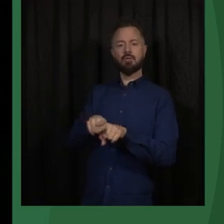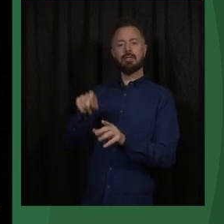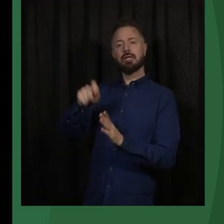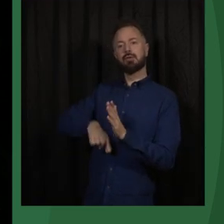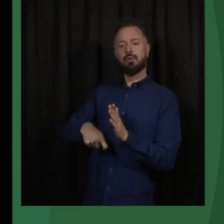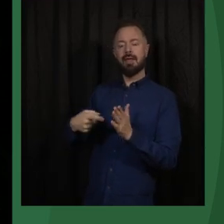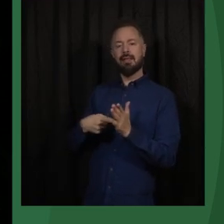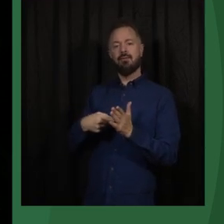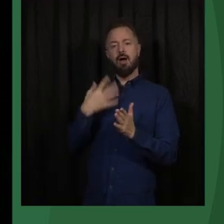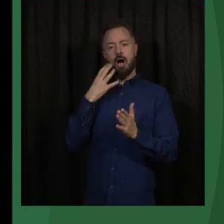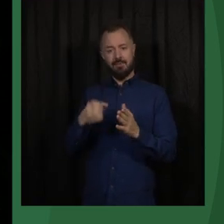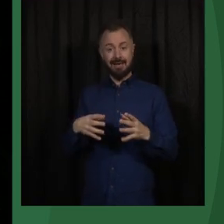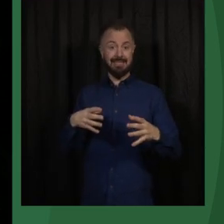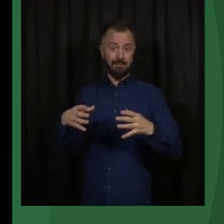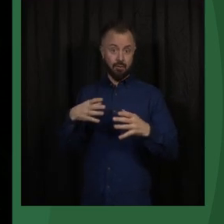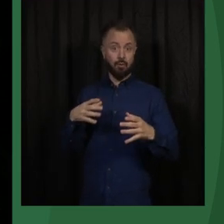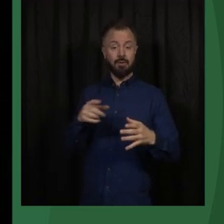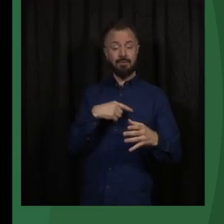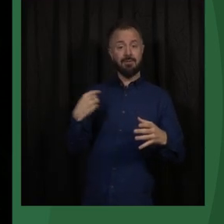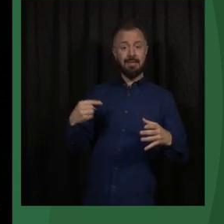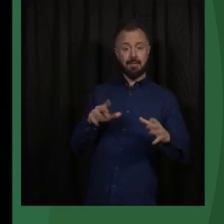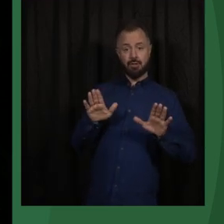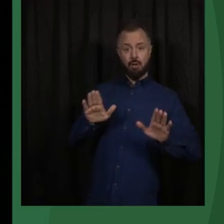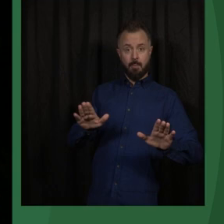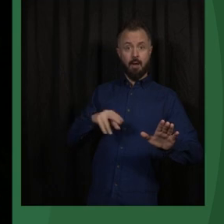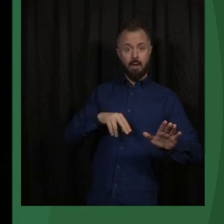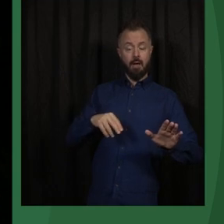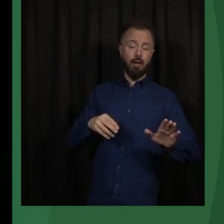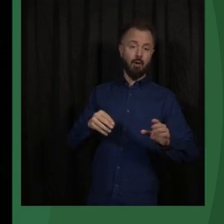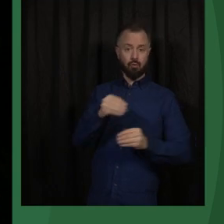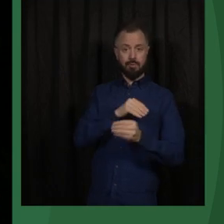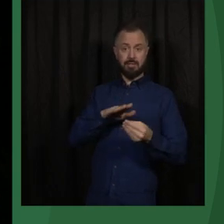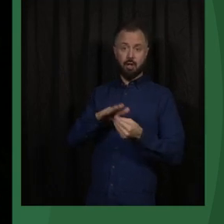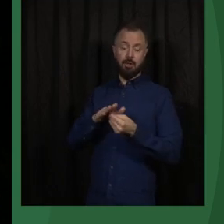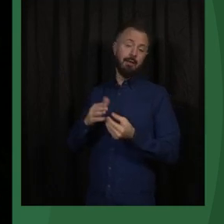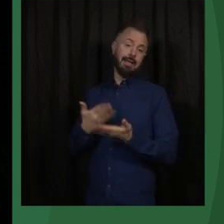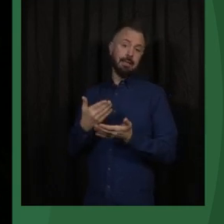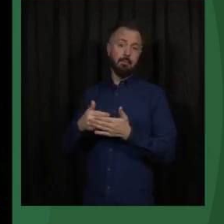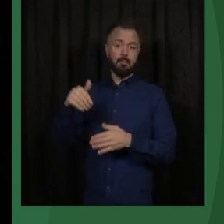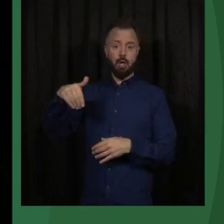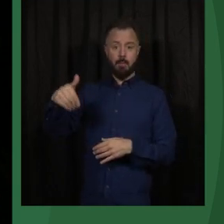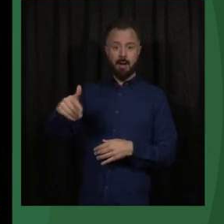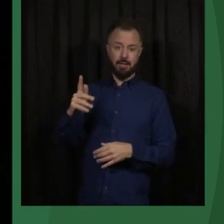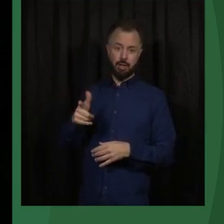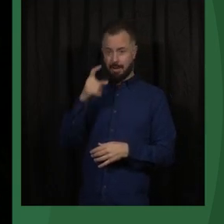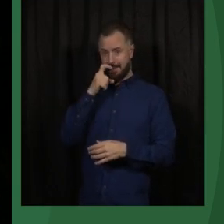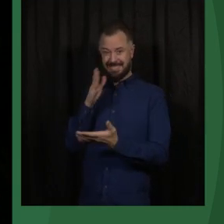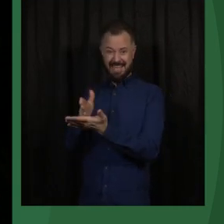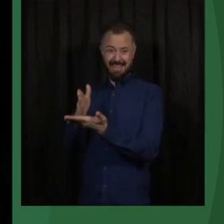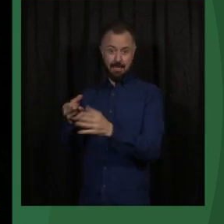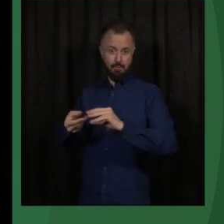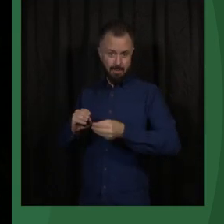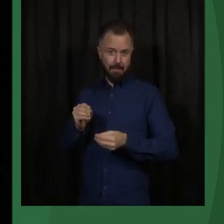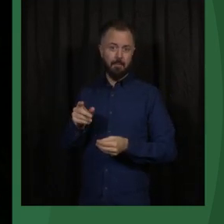a situation where we did stop the Norwegian development assistance to Myanmar, except humanitarian, because we found that the